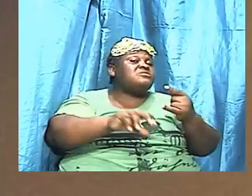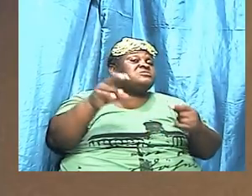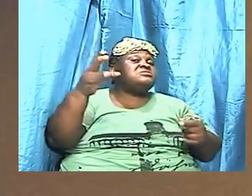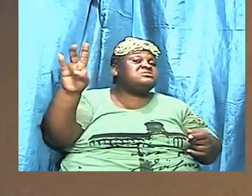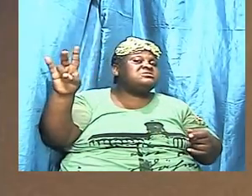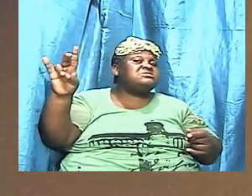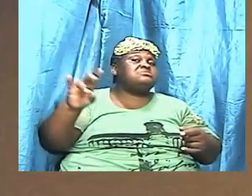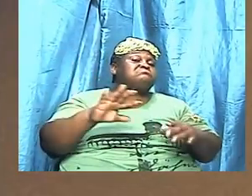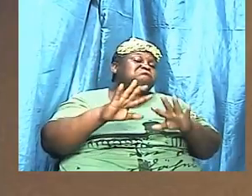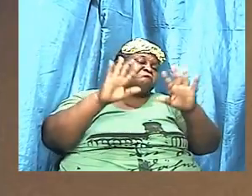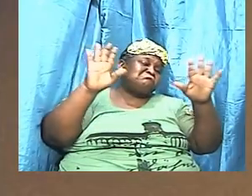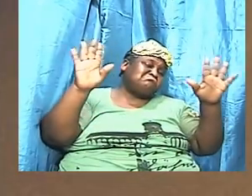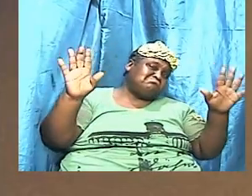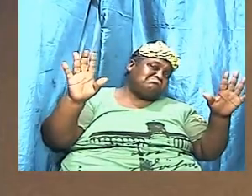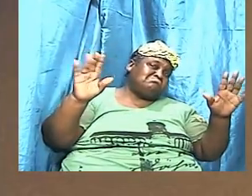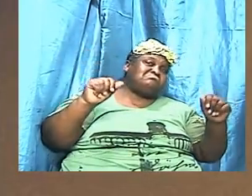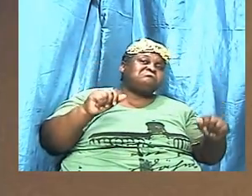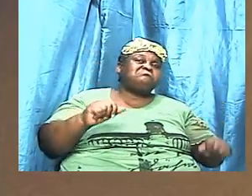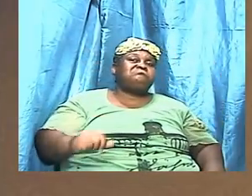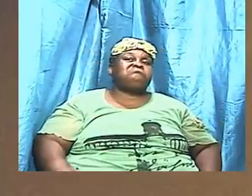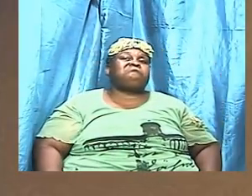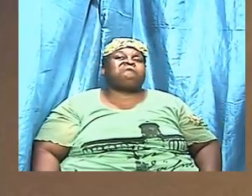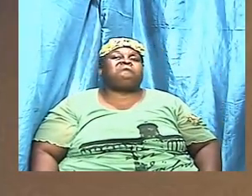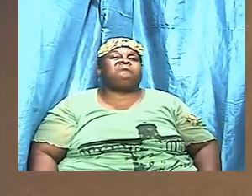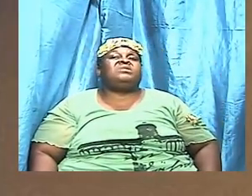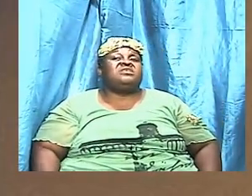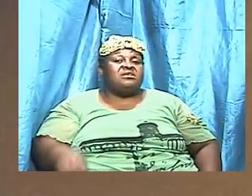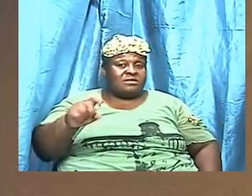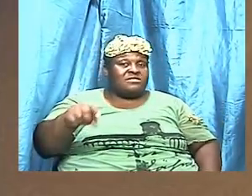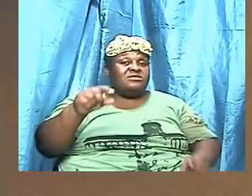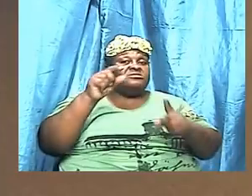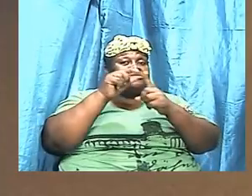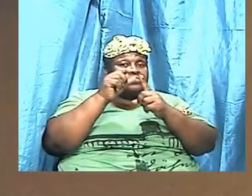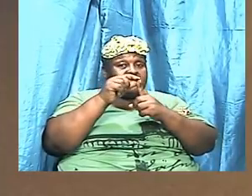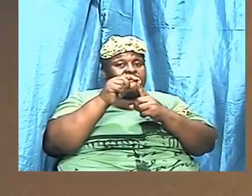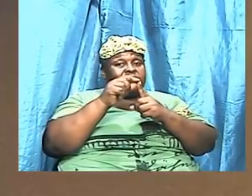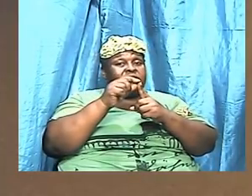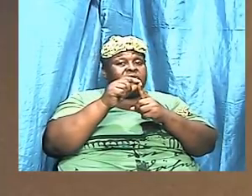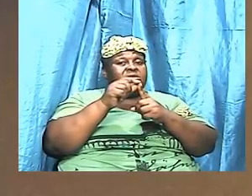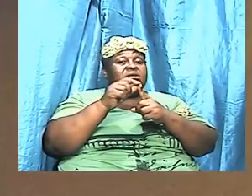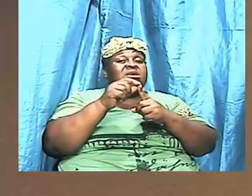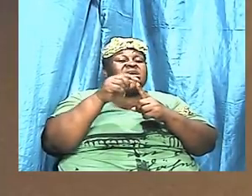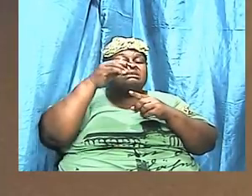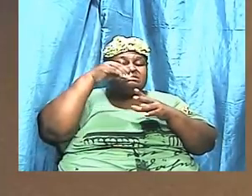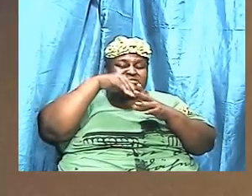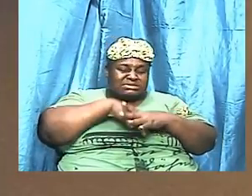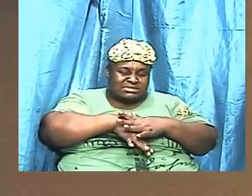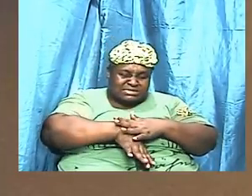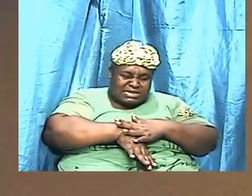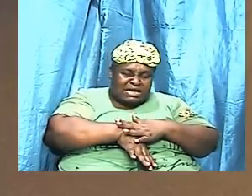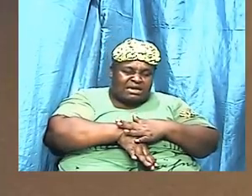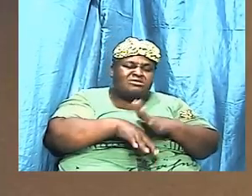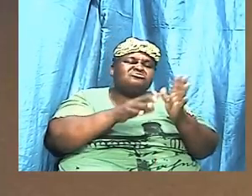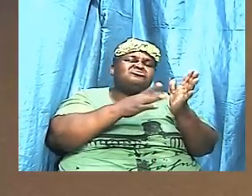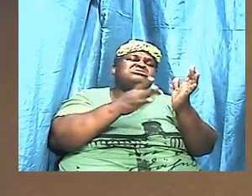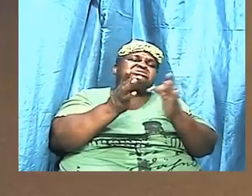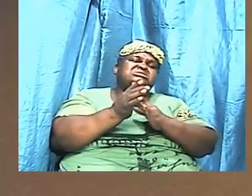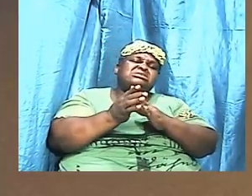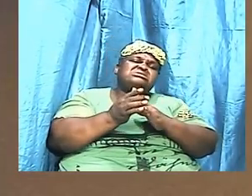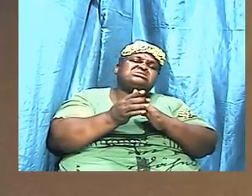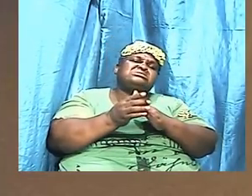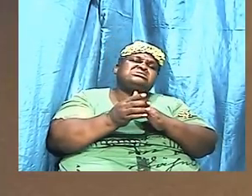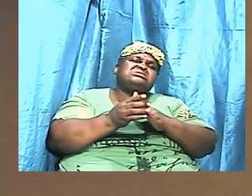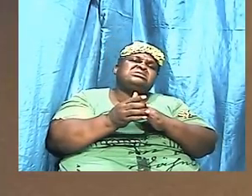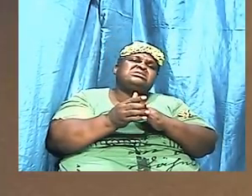clearly this word was inside of Jesus clearly he had